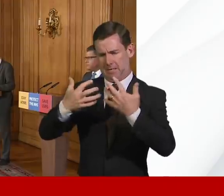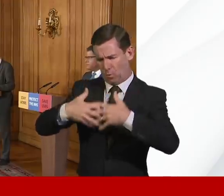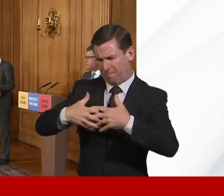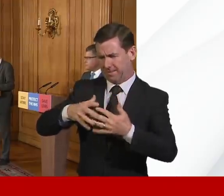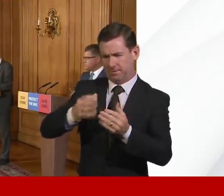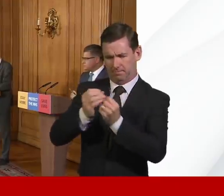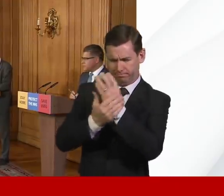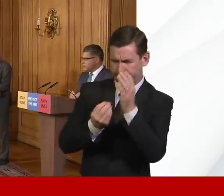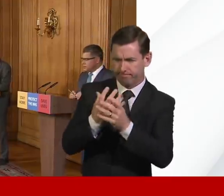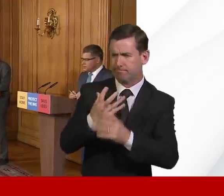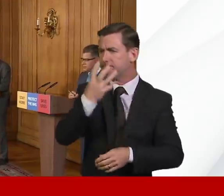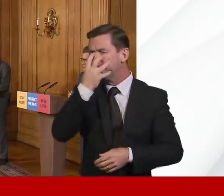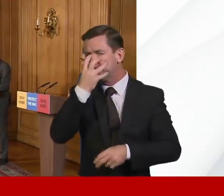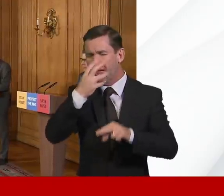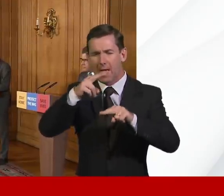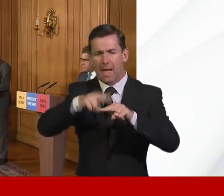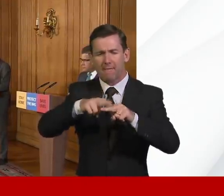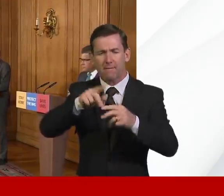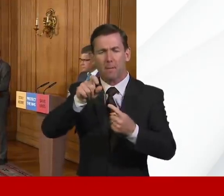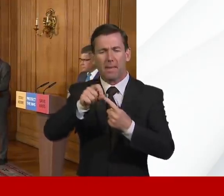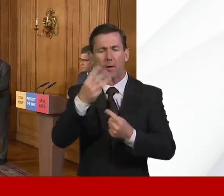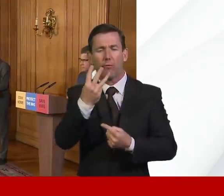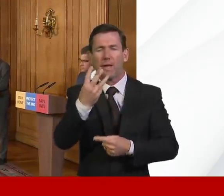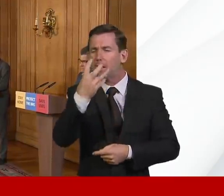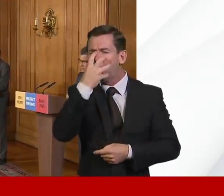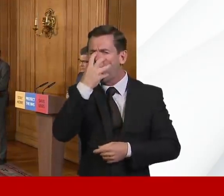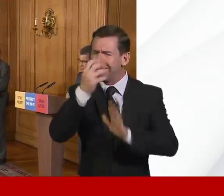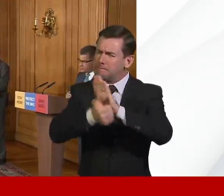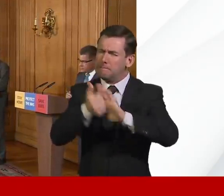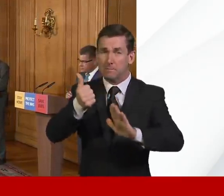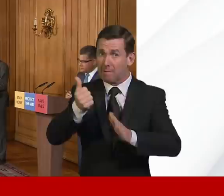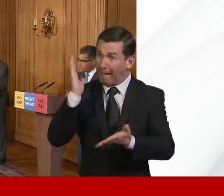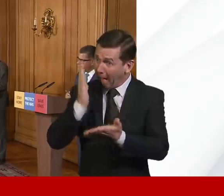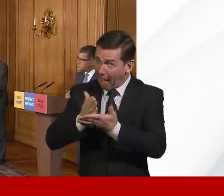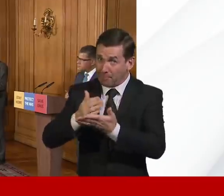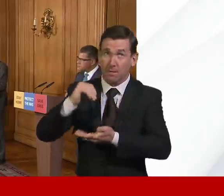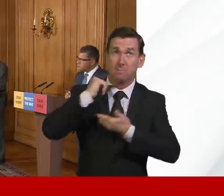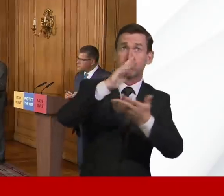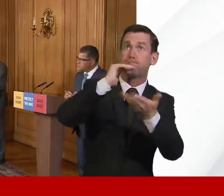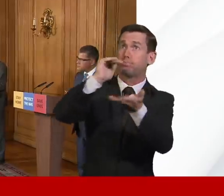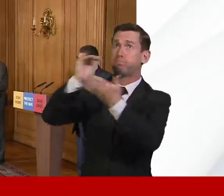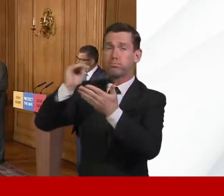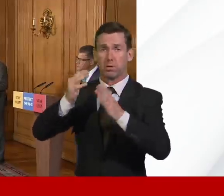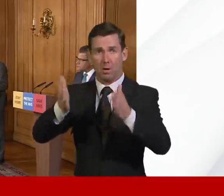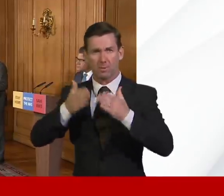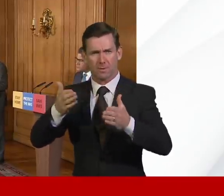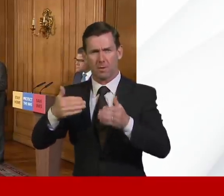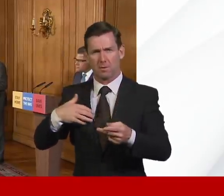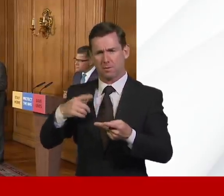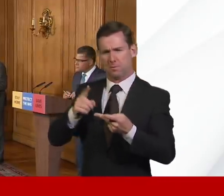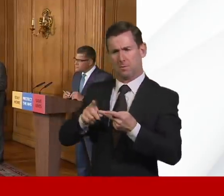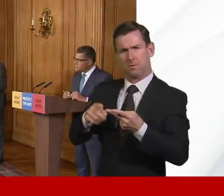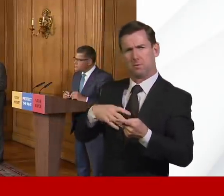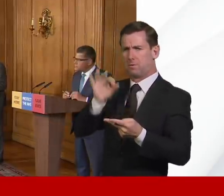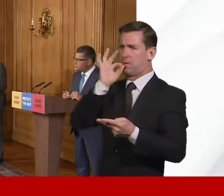FFP3 masks? That's Professor Powers. And Mr Sharma, the government's appealed for help from industry to produce ventilators.